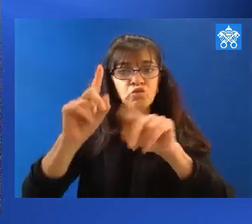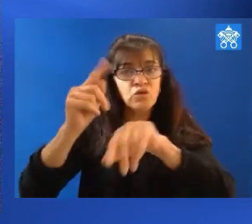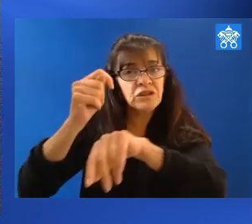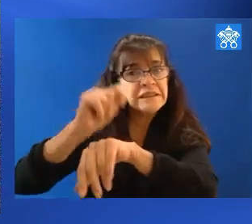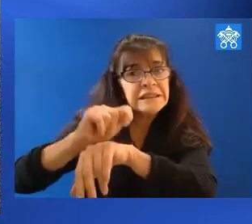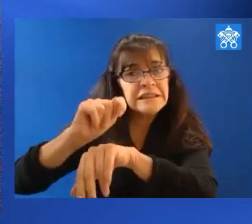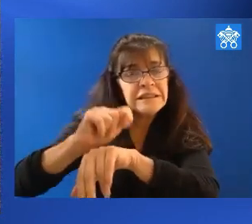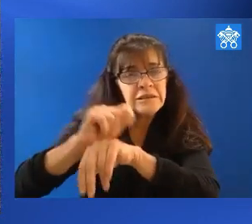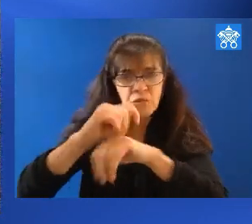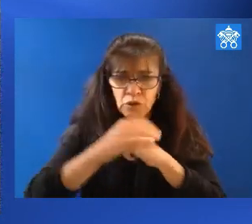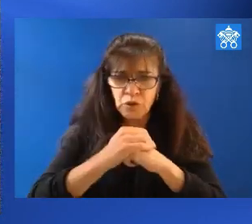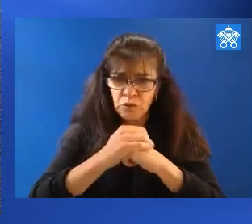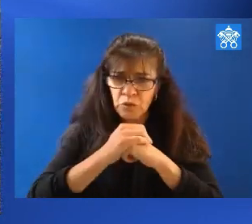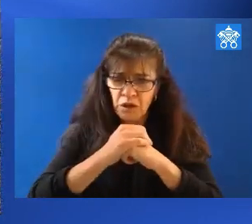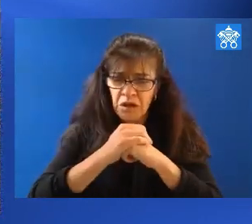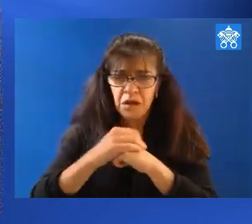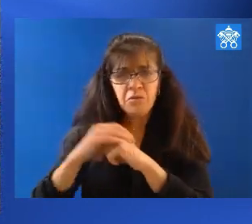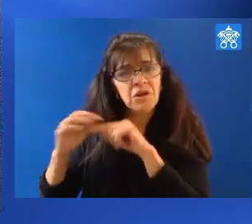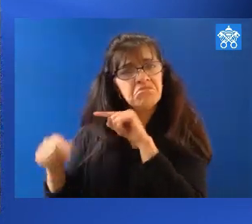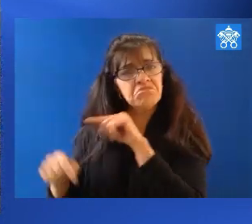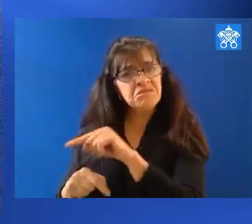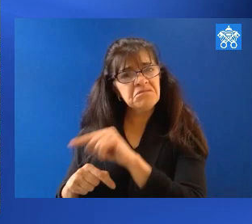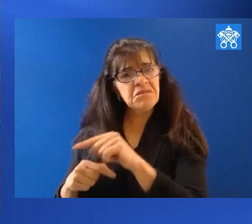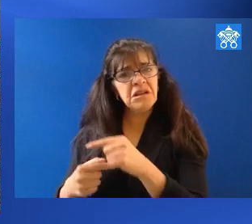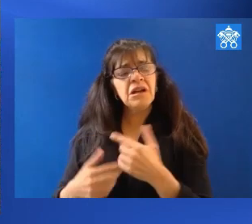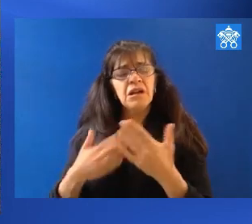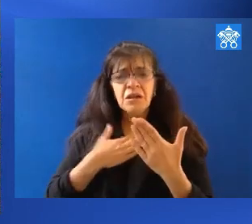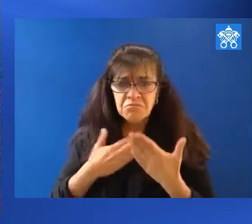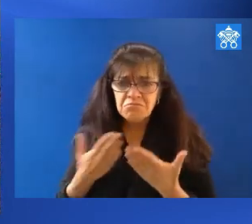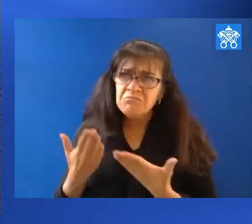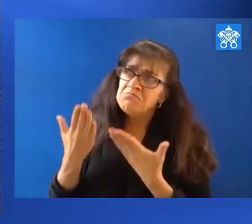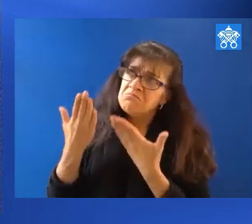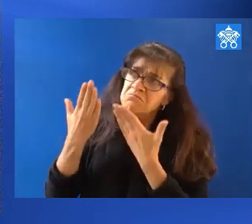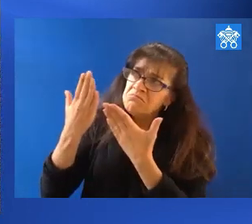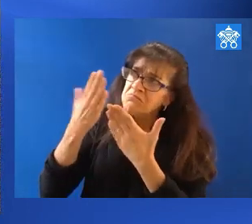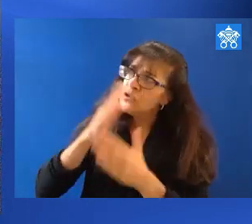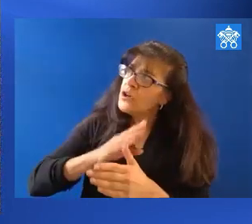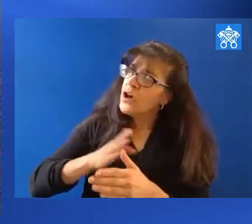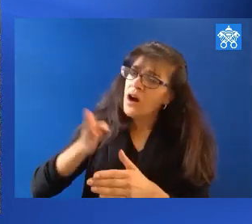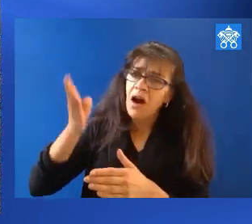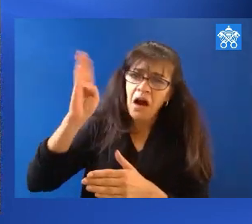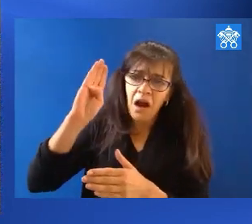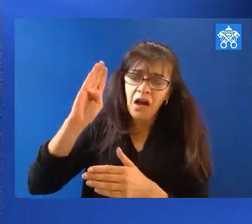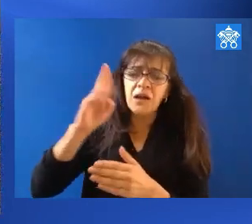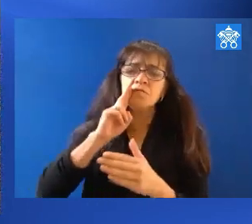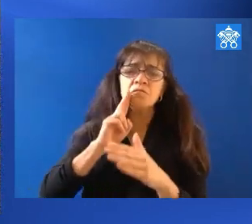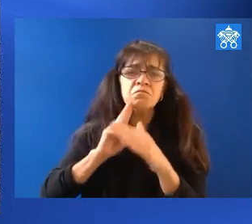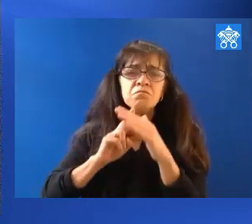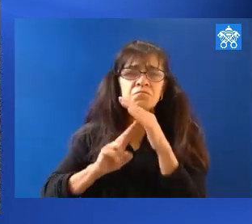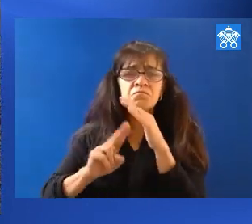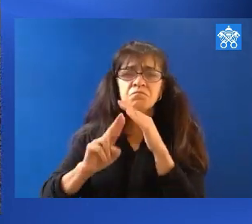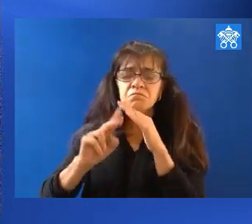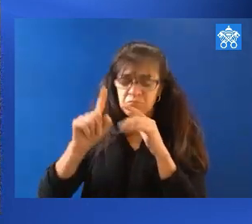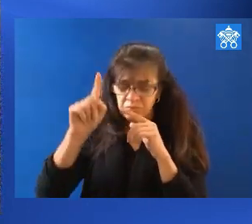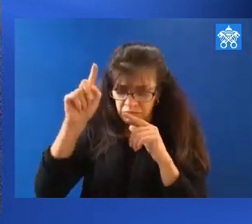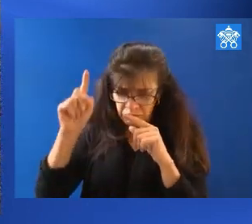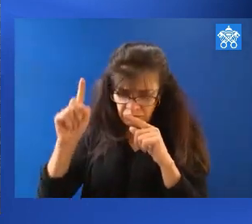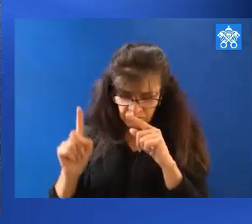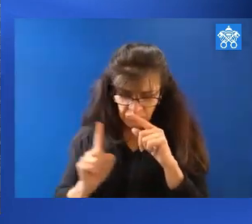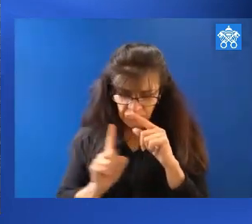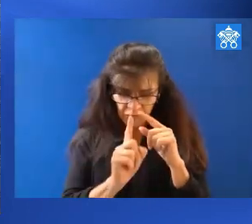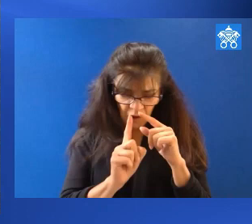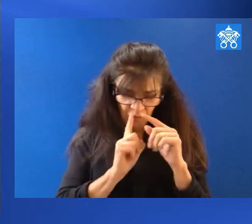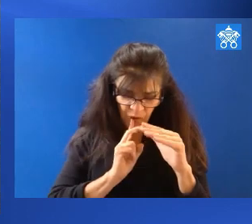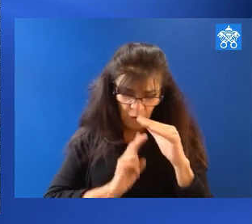temple to pray. But only the publican truly lifts himself up to God because he humbly descends into